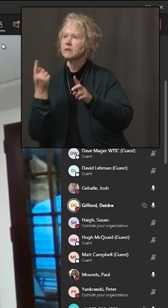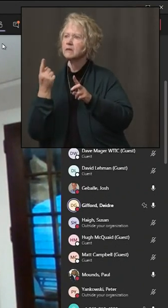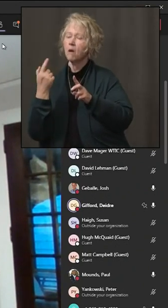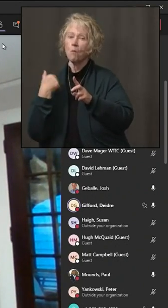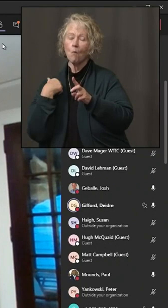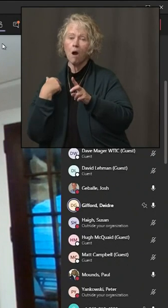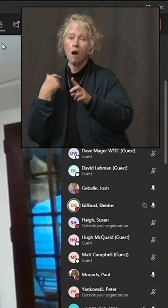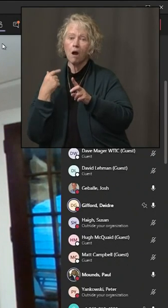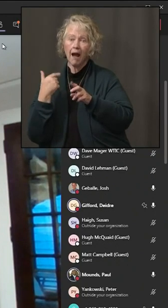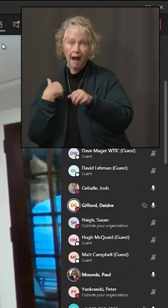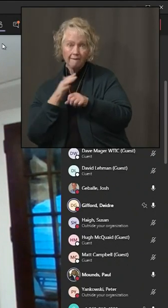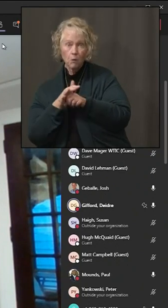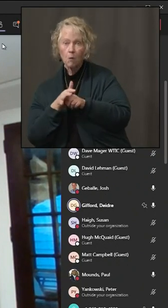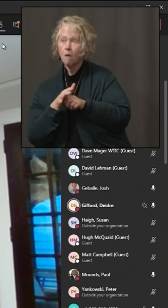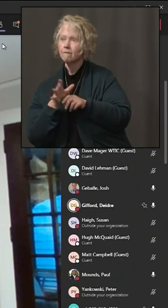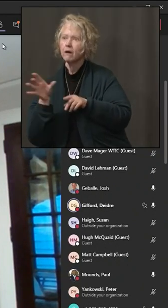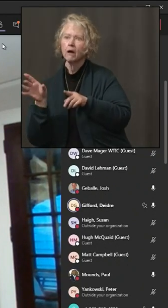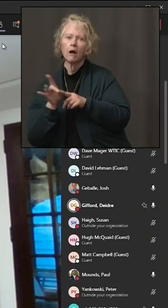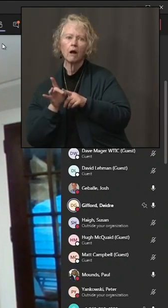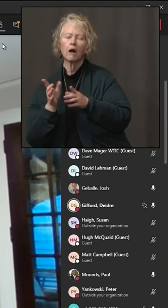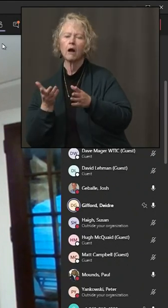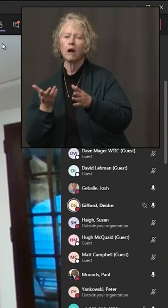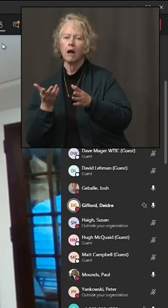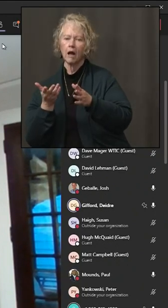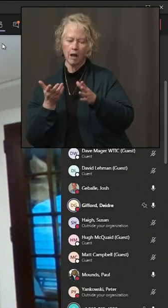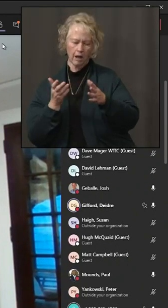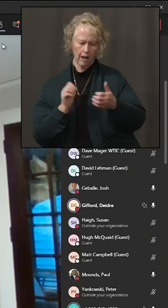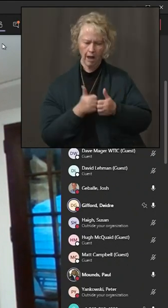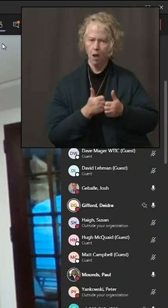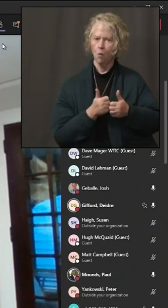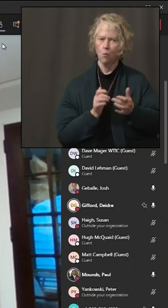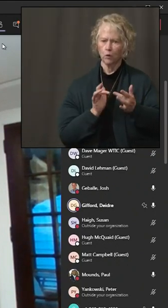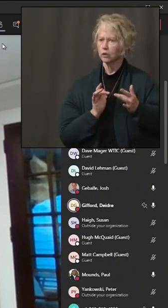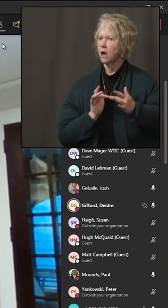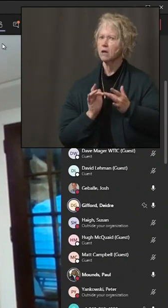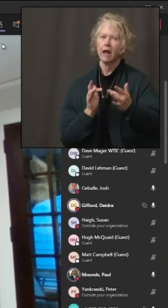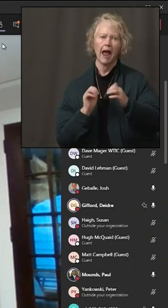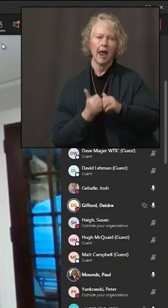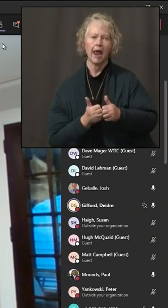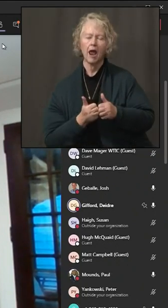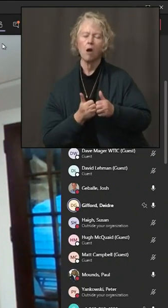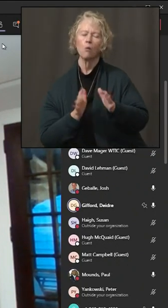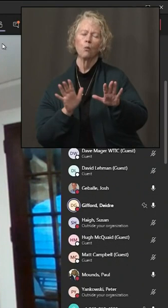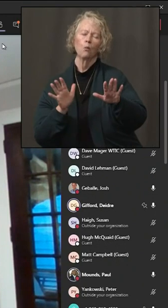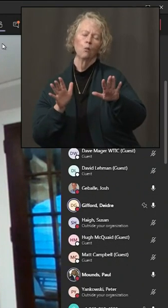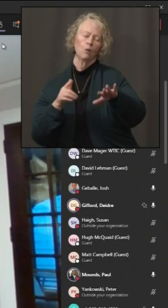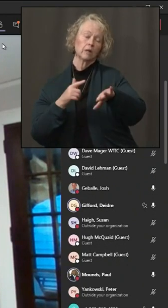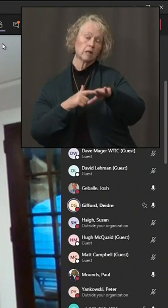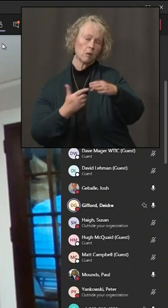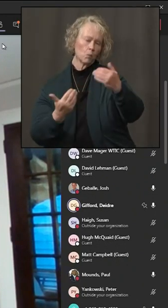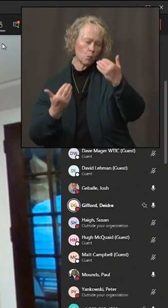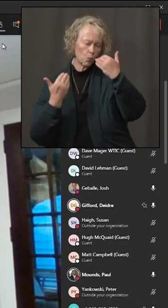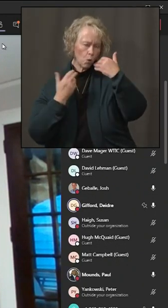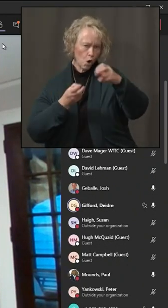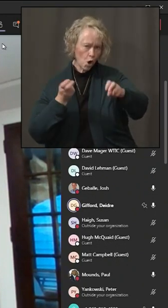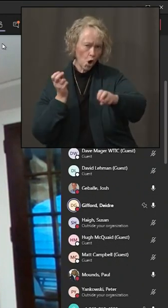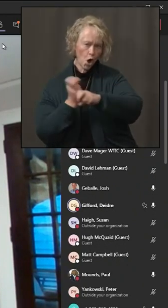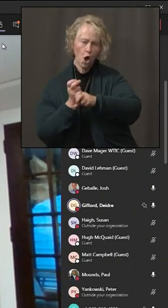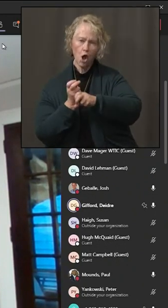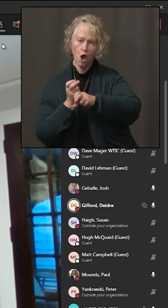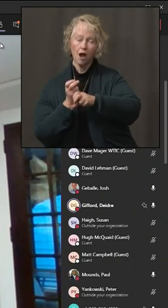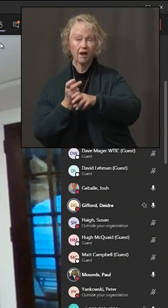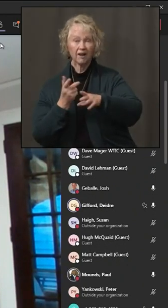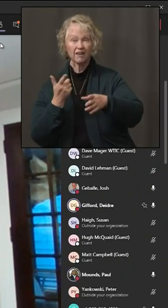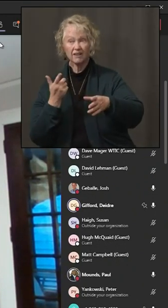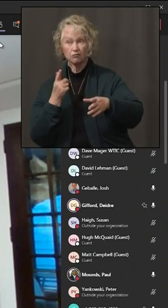then the contact tracing is very challenging and time-consuming. And they're telling us it's beginning to